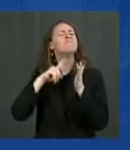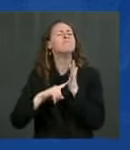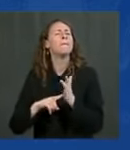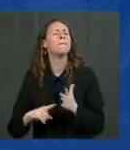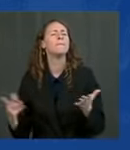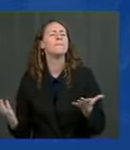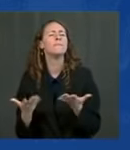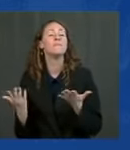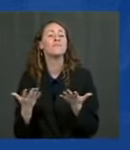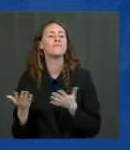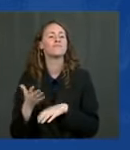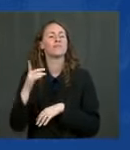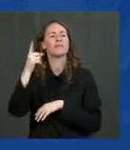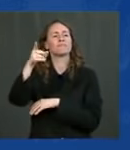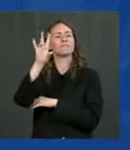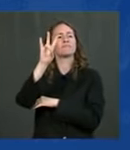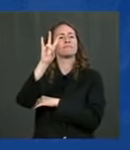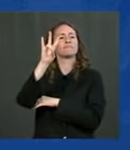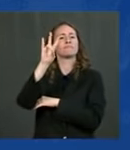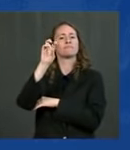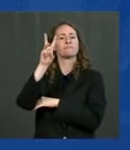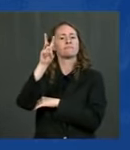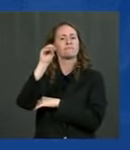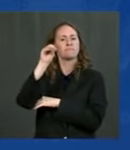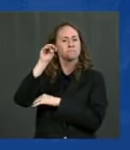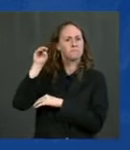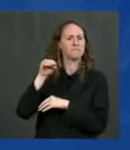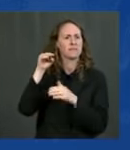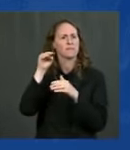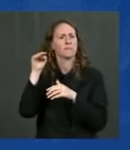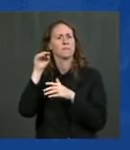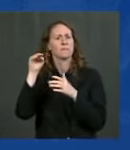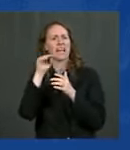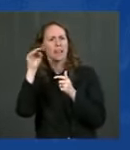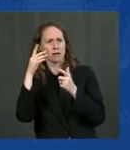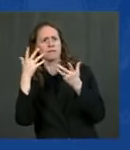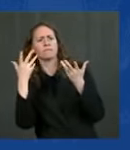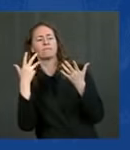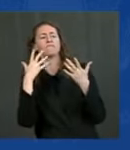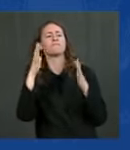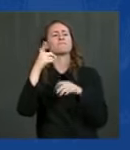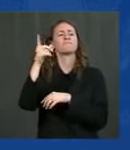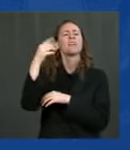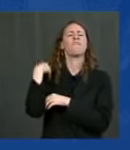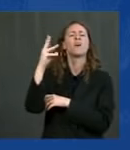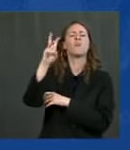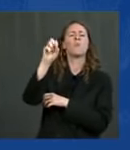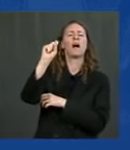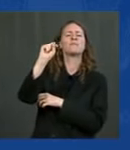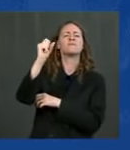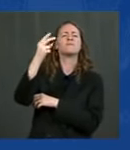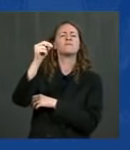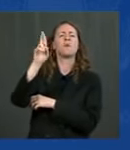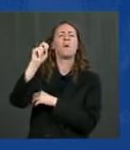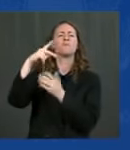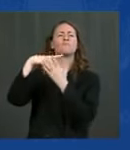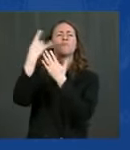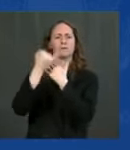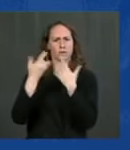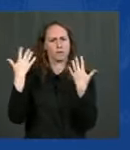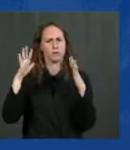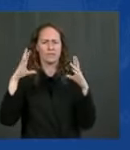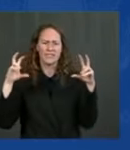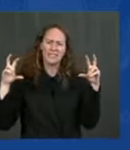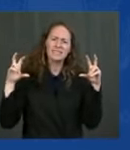west shore project here in southern Louisiana will build miles of new levies pumping stations and drainage